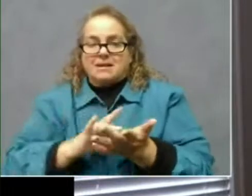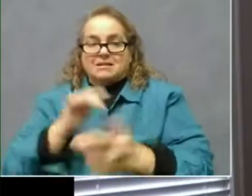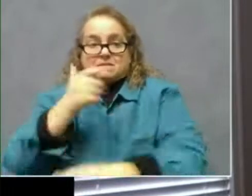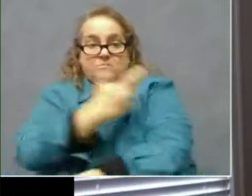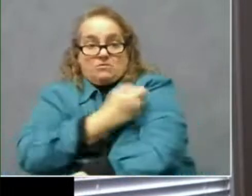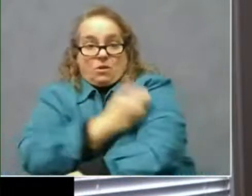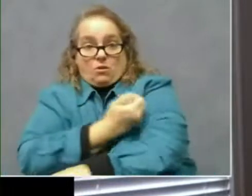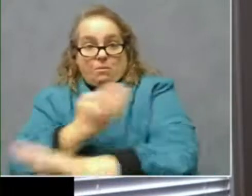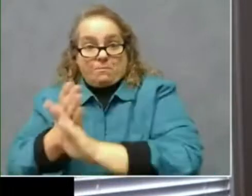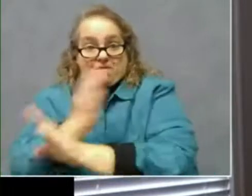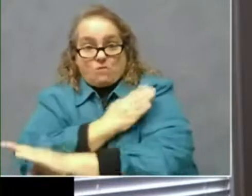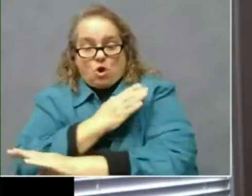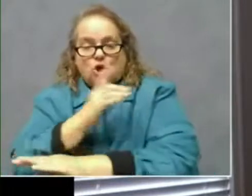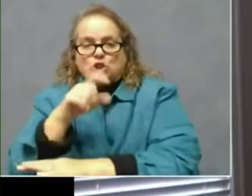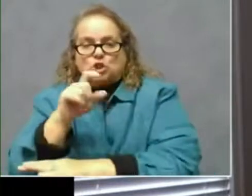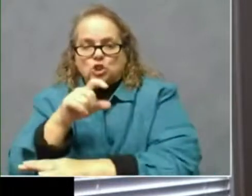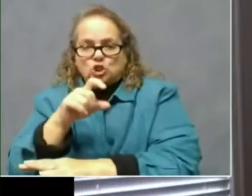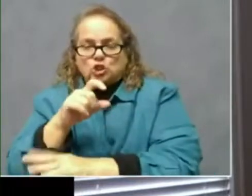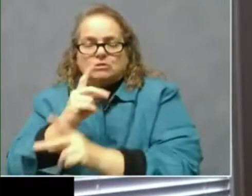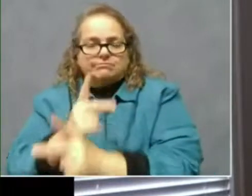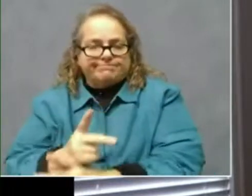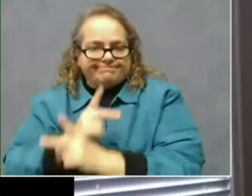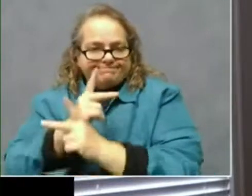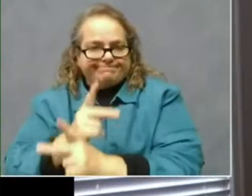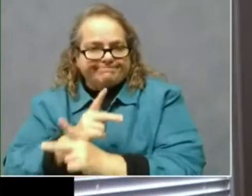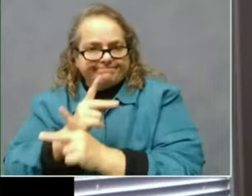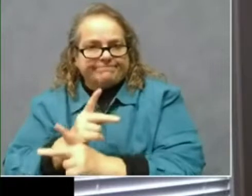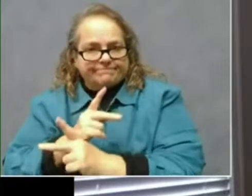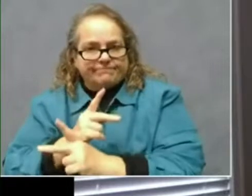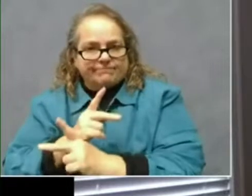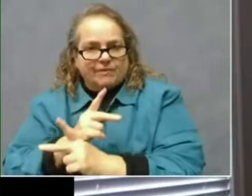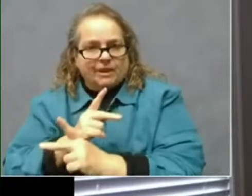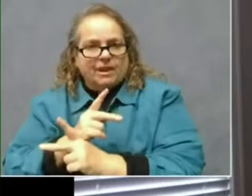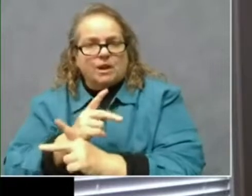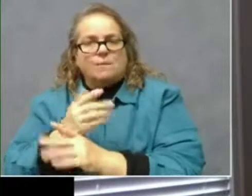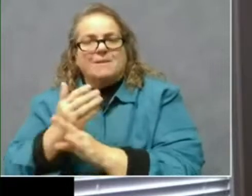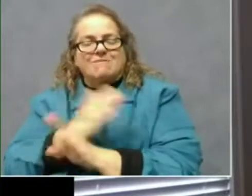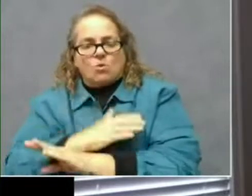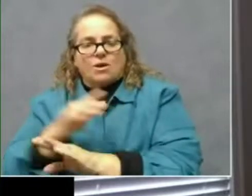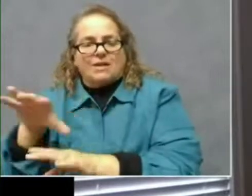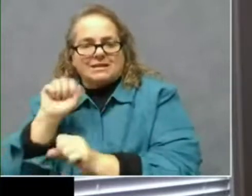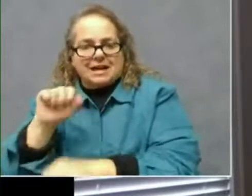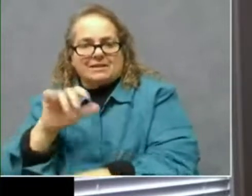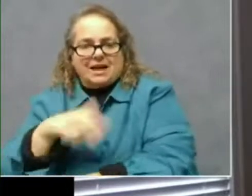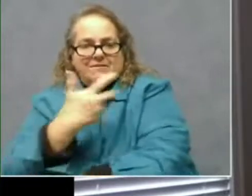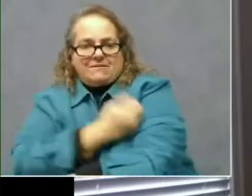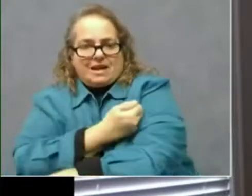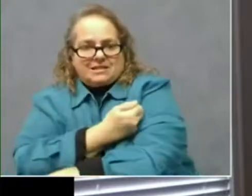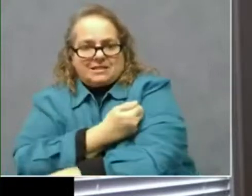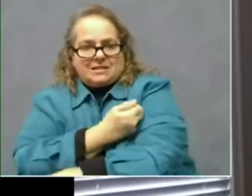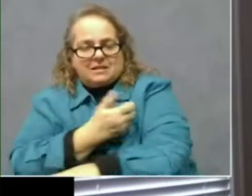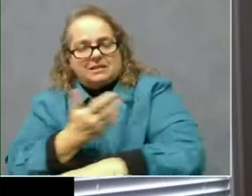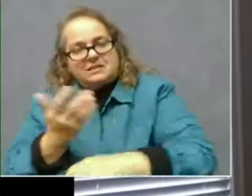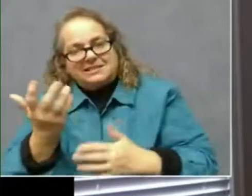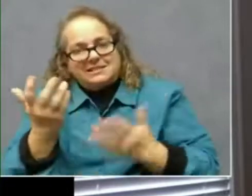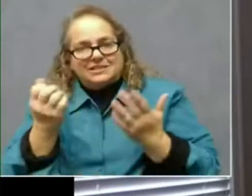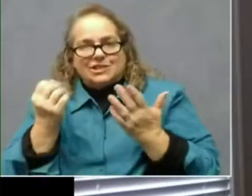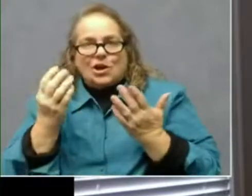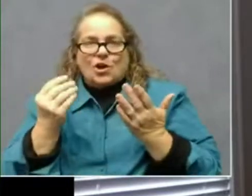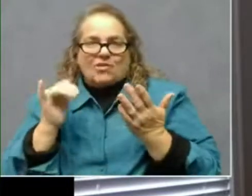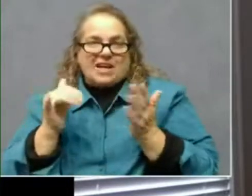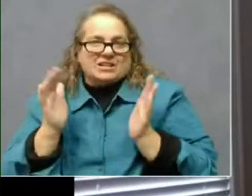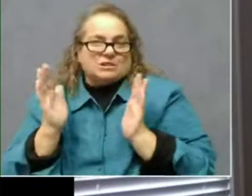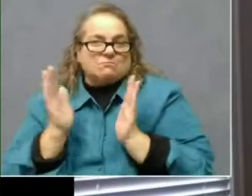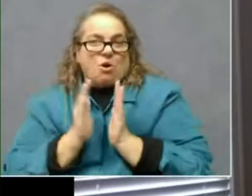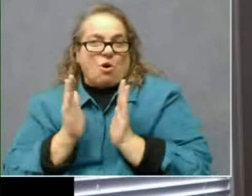exercise increased caution, uh, before receiving the vaccination. So that's a relatively small or tiny